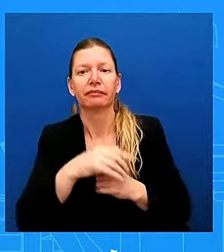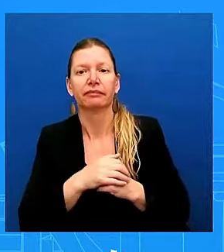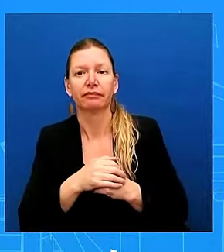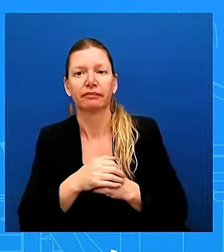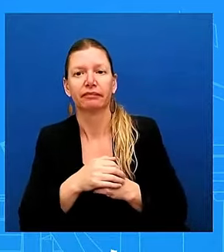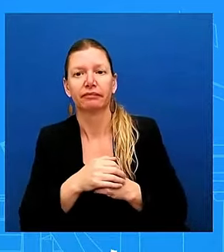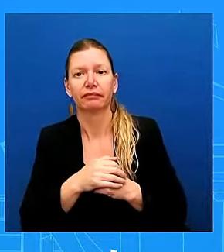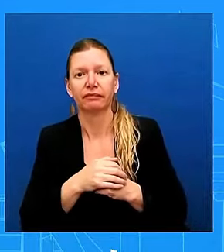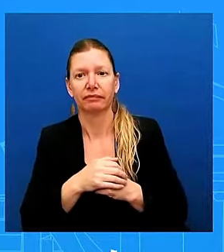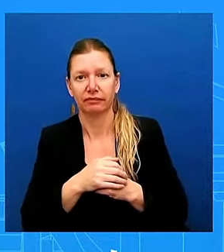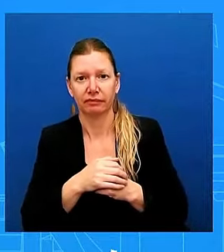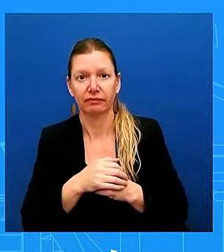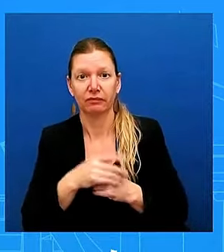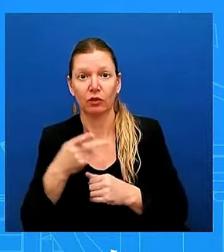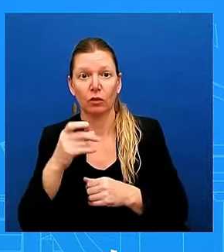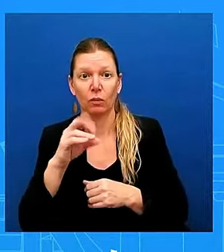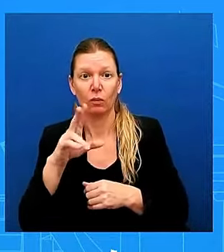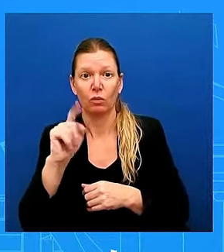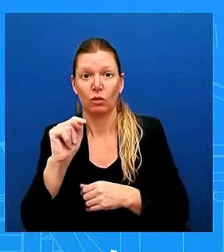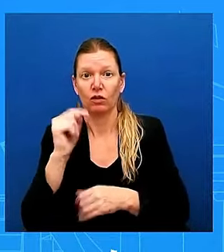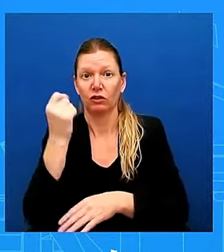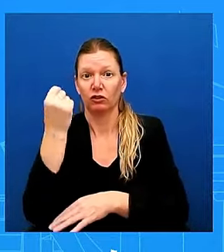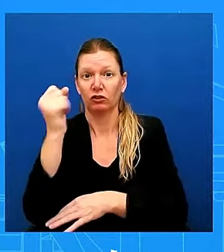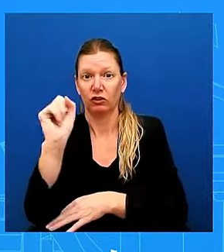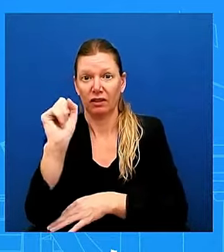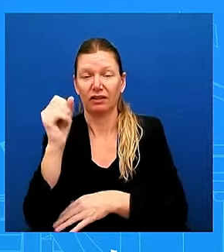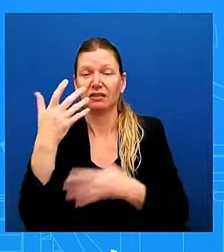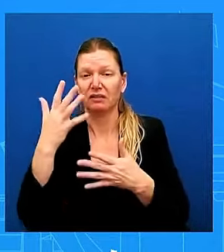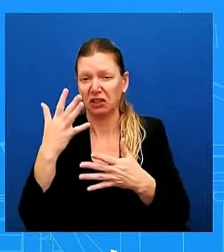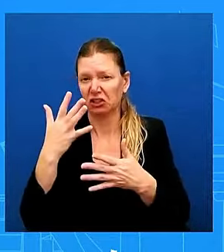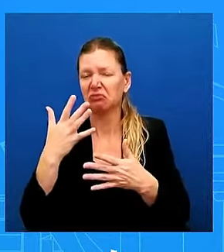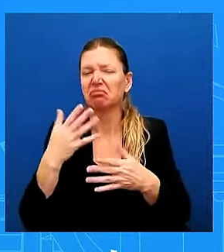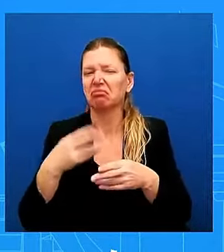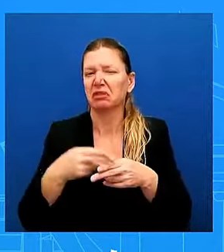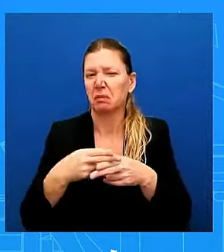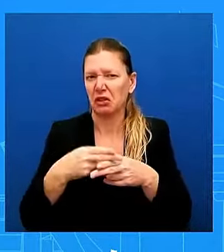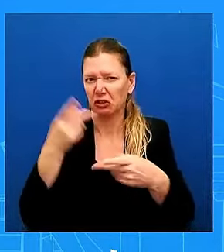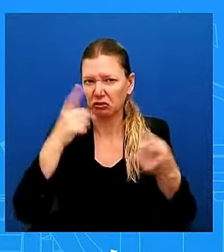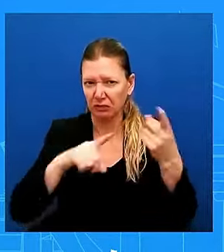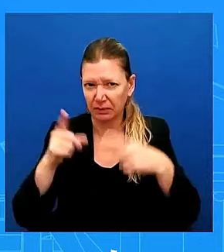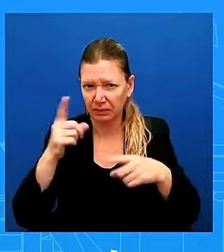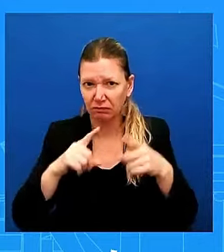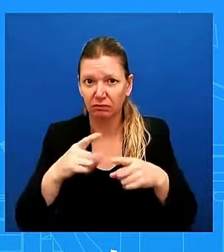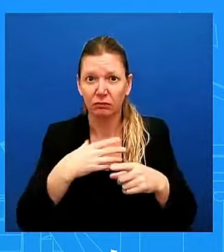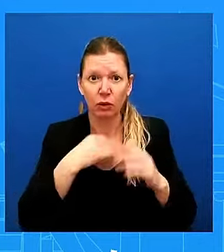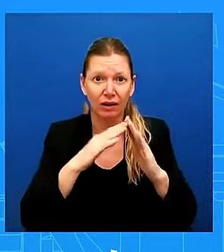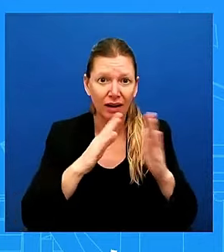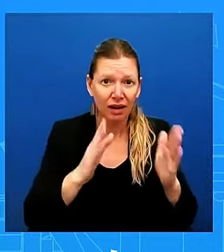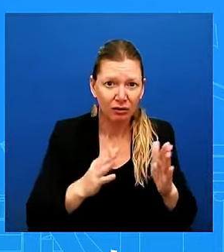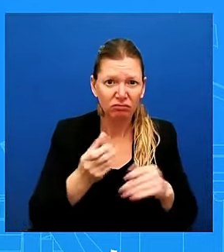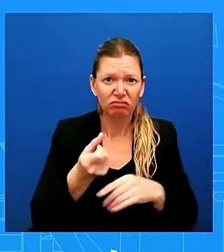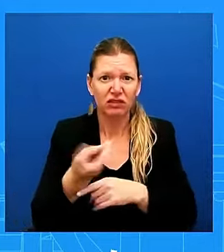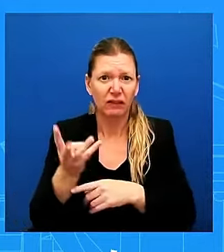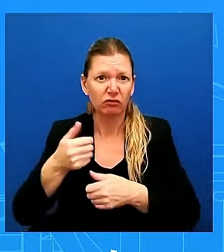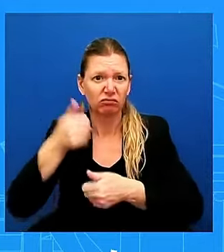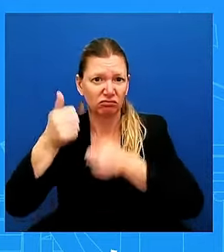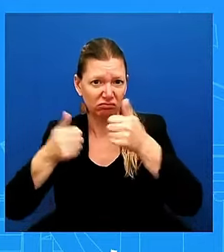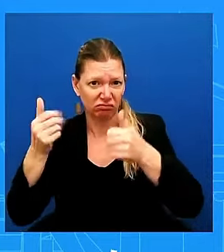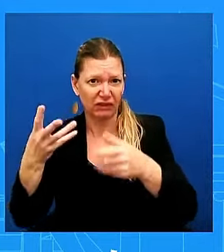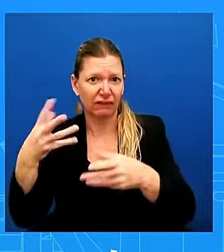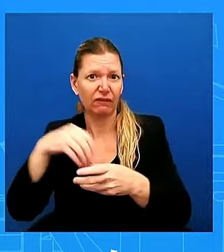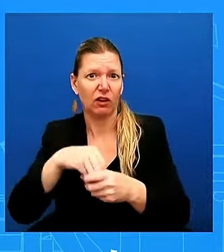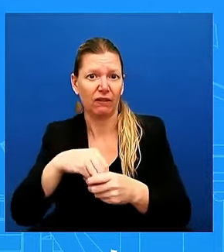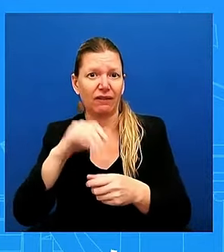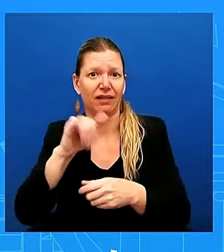and several officials were involved in, um, in the 90-day extension of those talks. I'm wondering what the significance